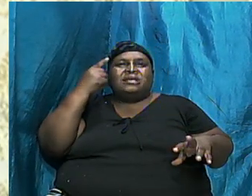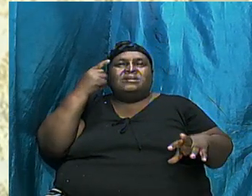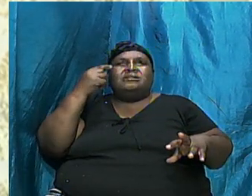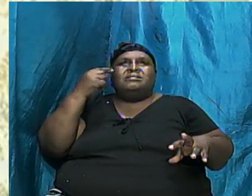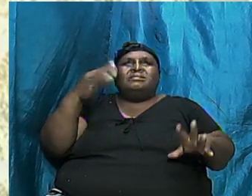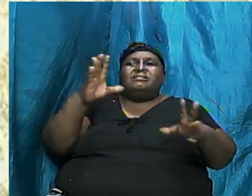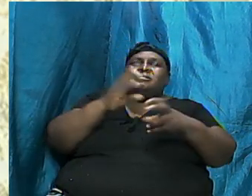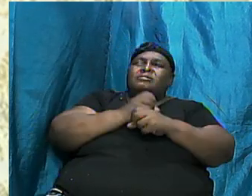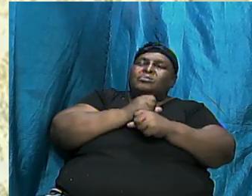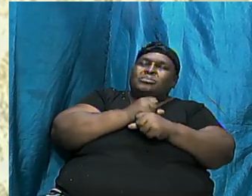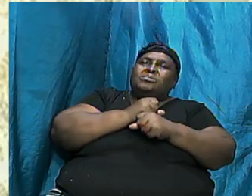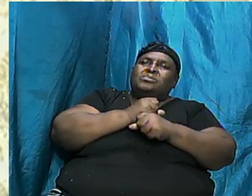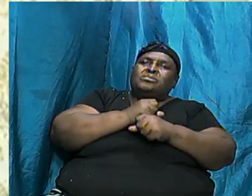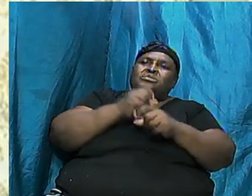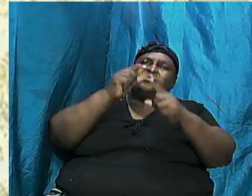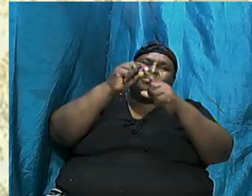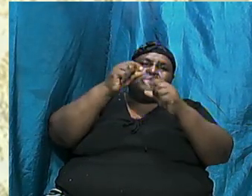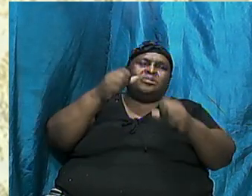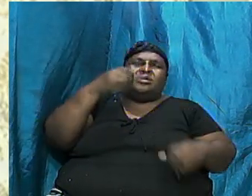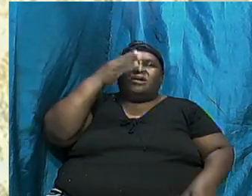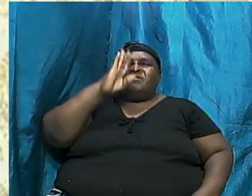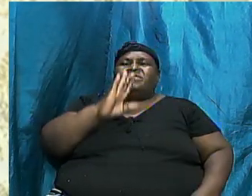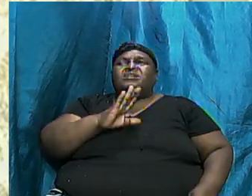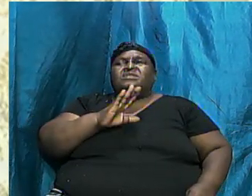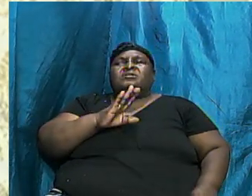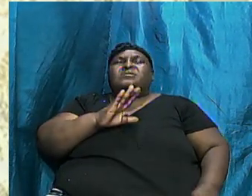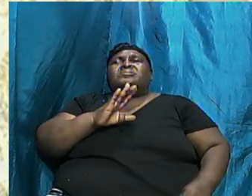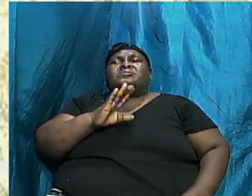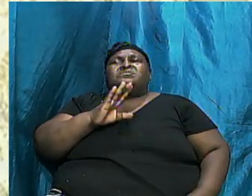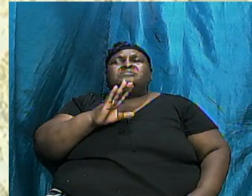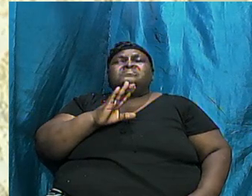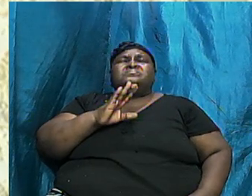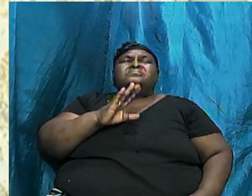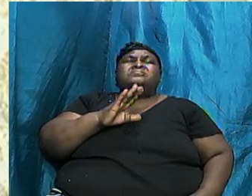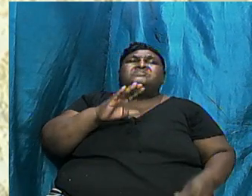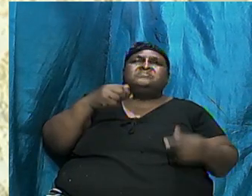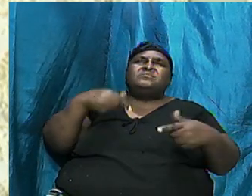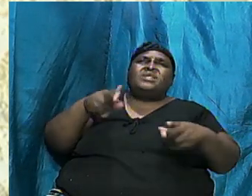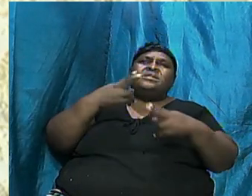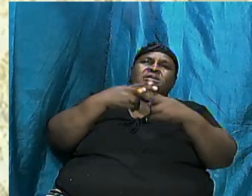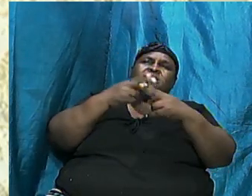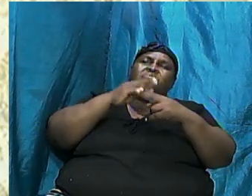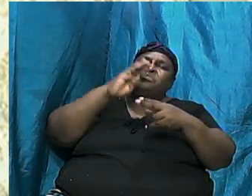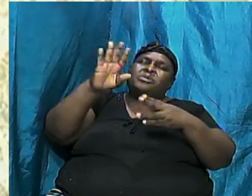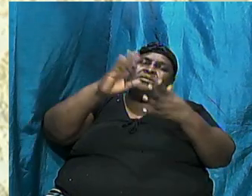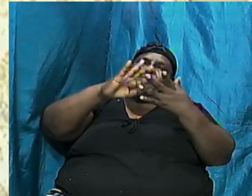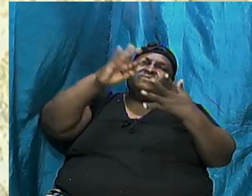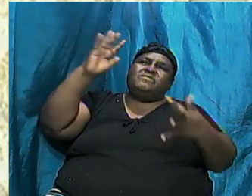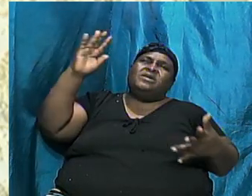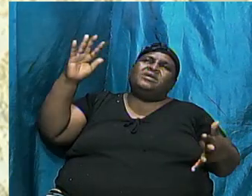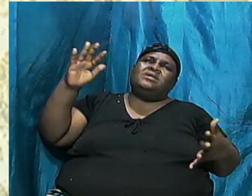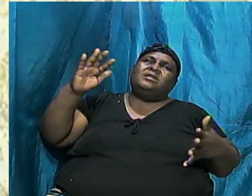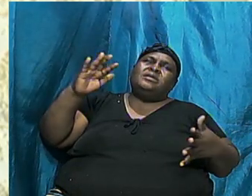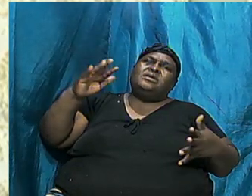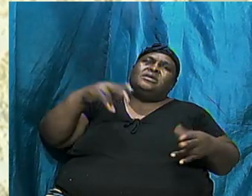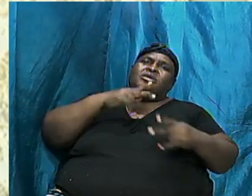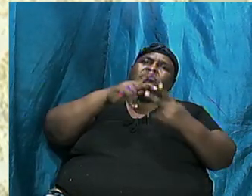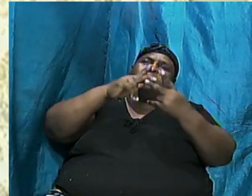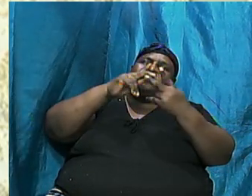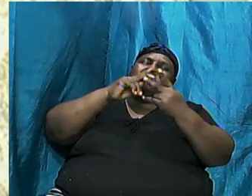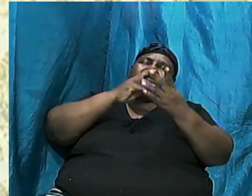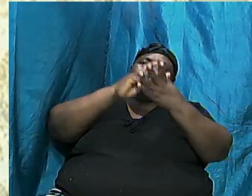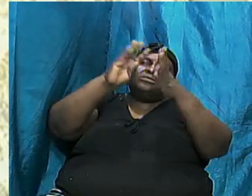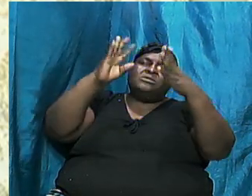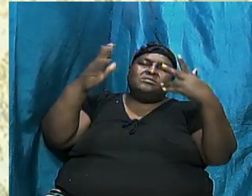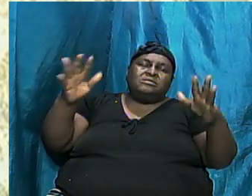Hold On To The Words Of Almighty God Let Your Name Be Glorified Let Your Perfect Will Be In